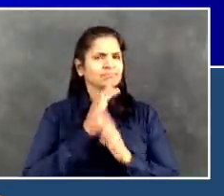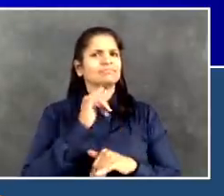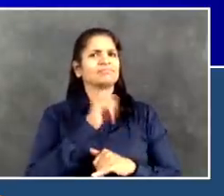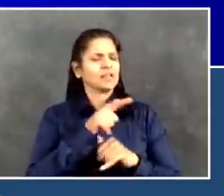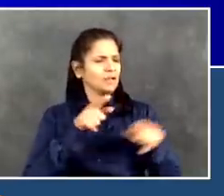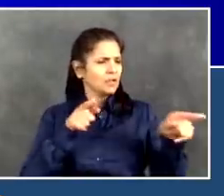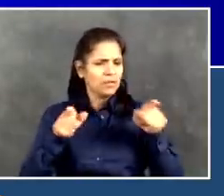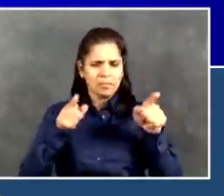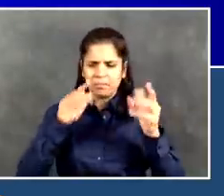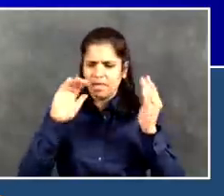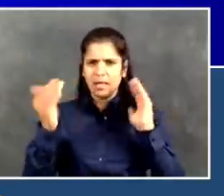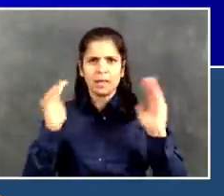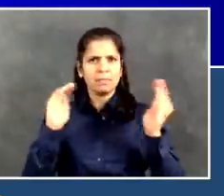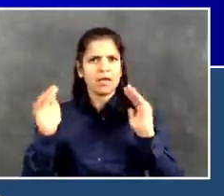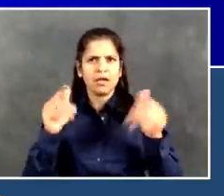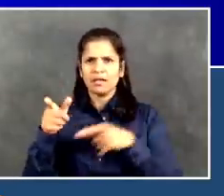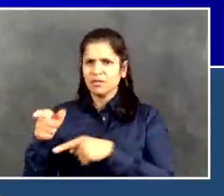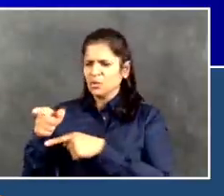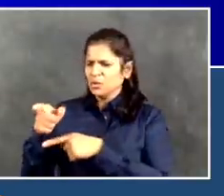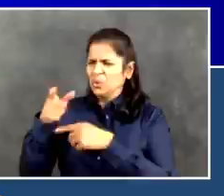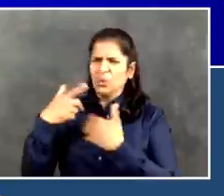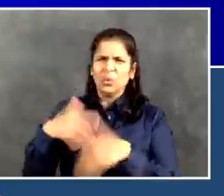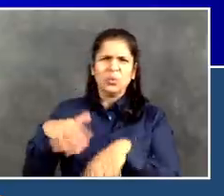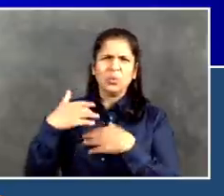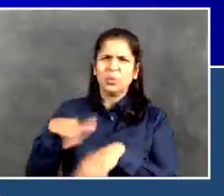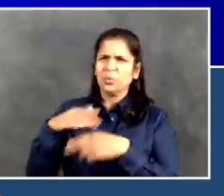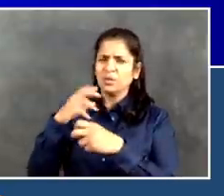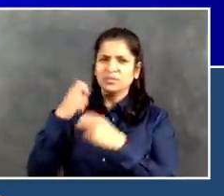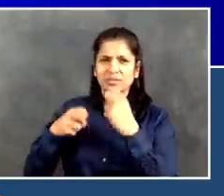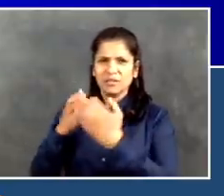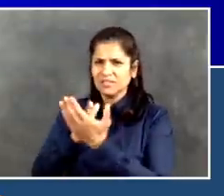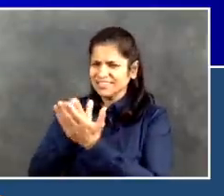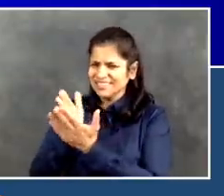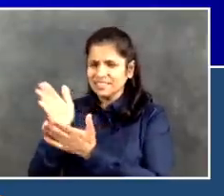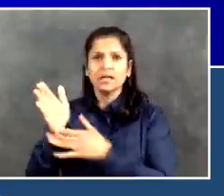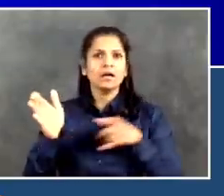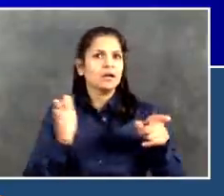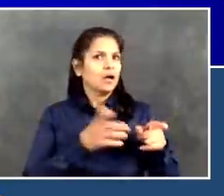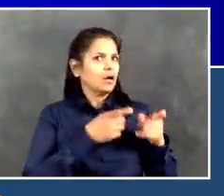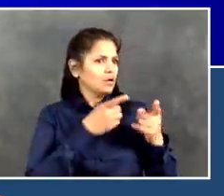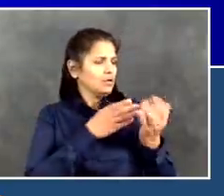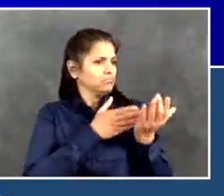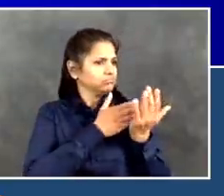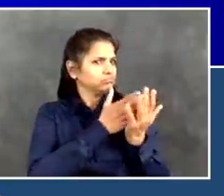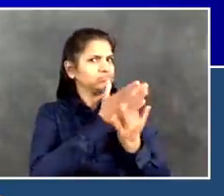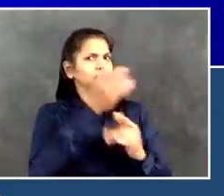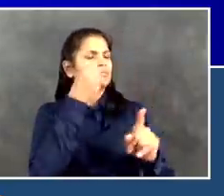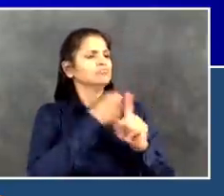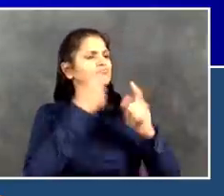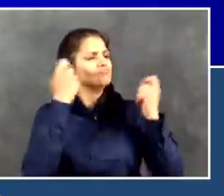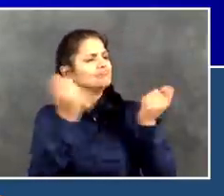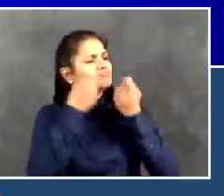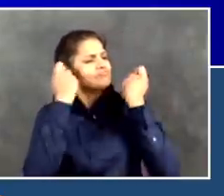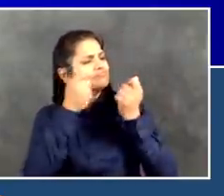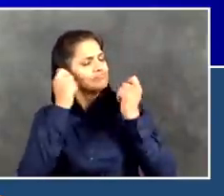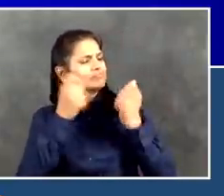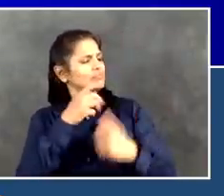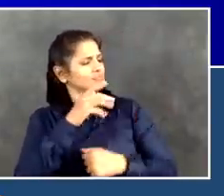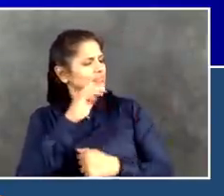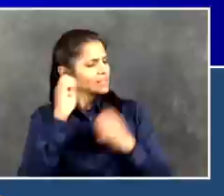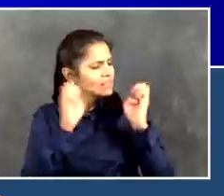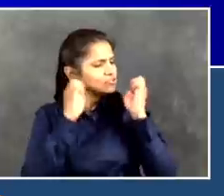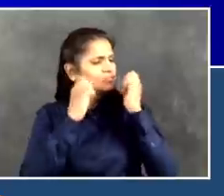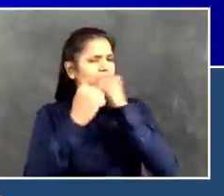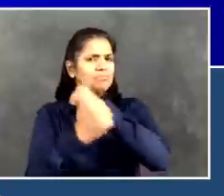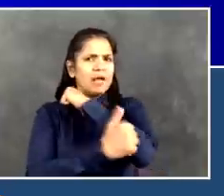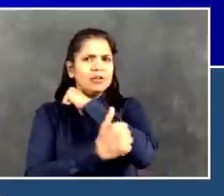vividly because of what we were all suffering together. And a reminder of the endurance of our ancestors in each